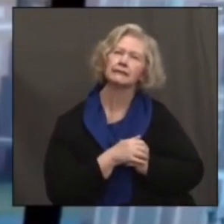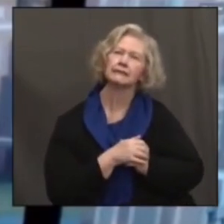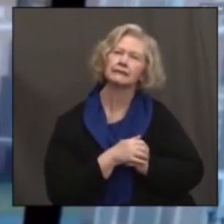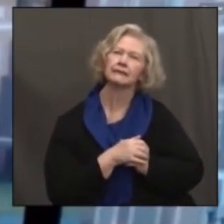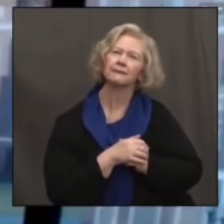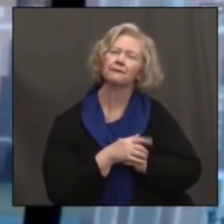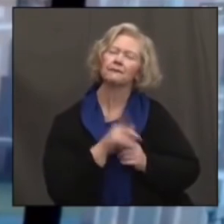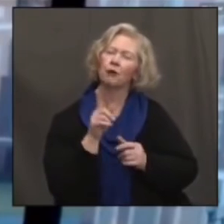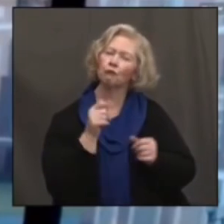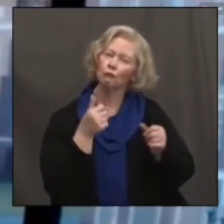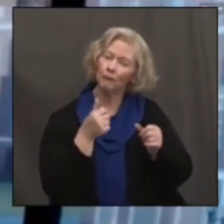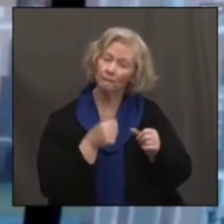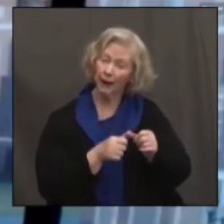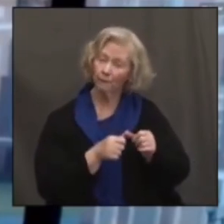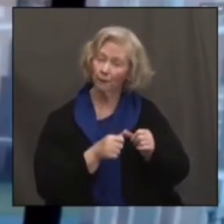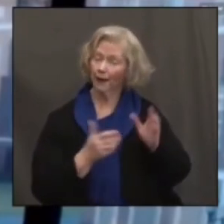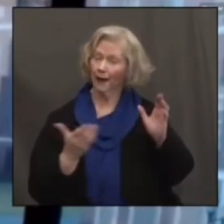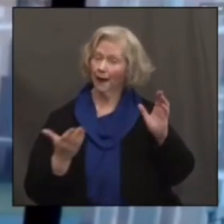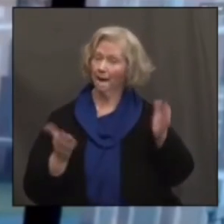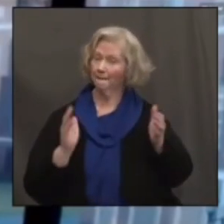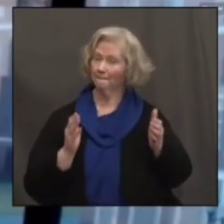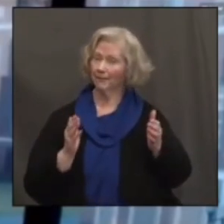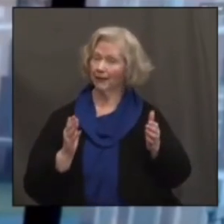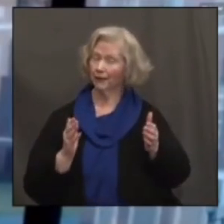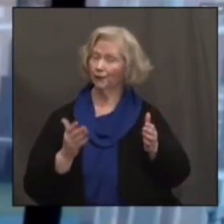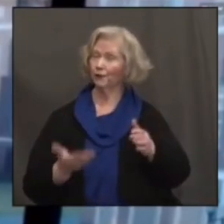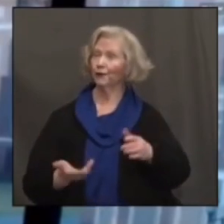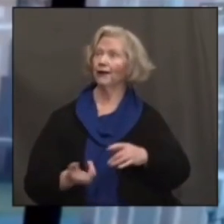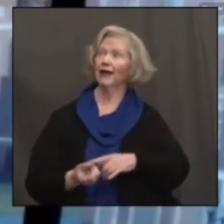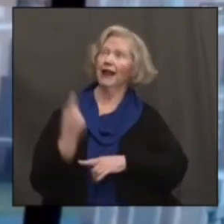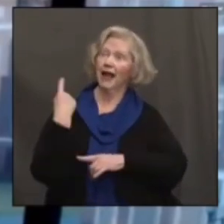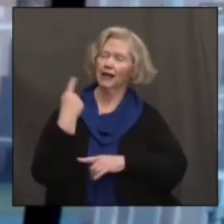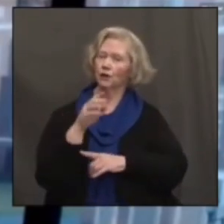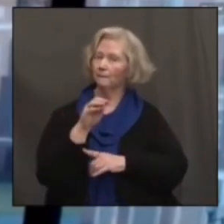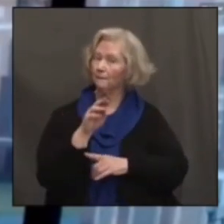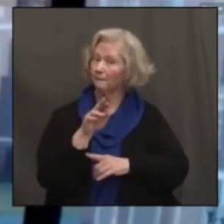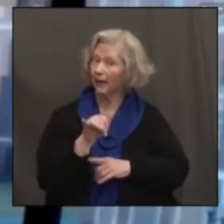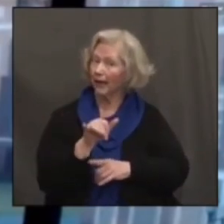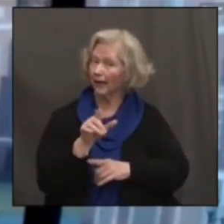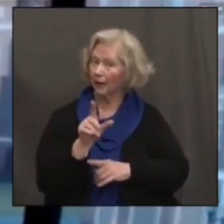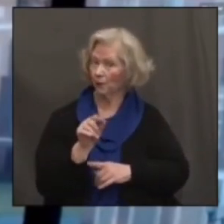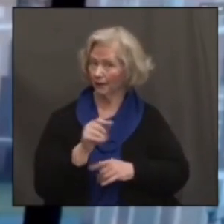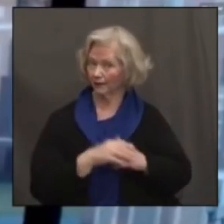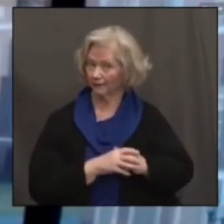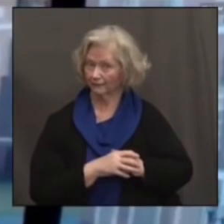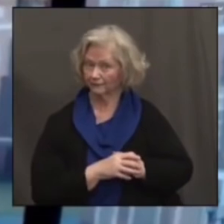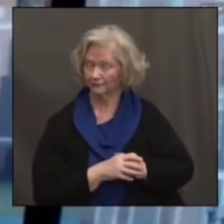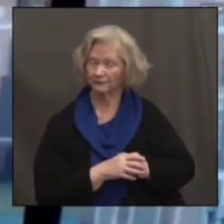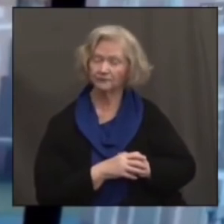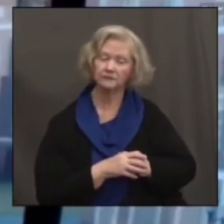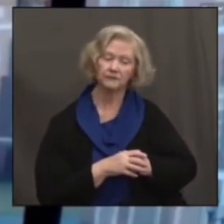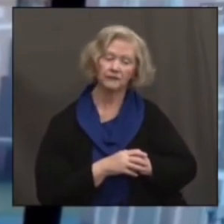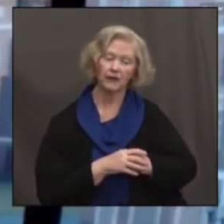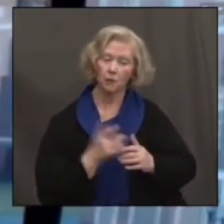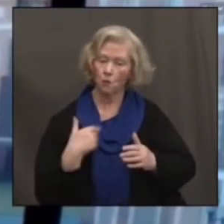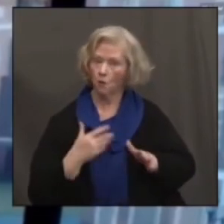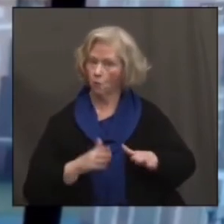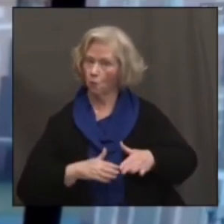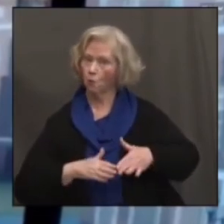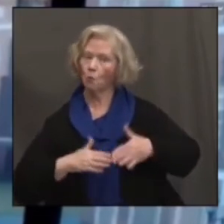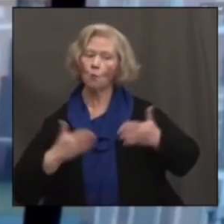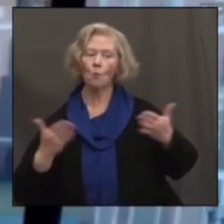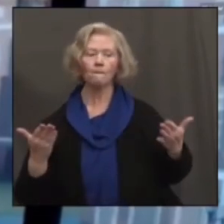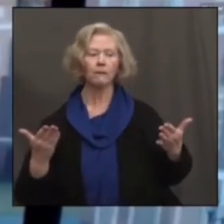just remember where we were at, you know, last May, on May 20th, when we opened, you know, opened up,